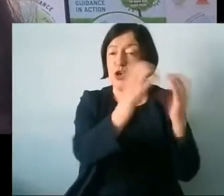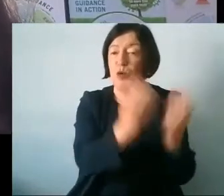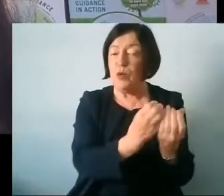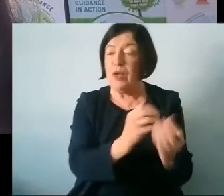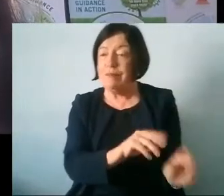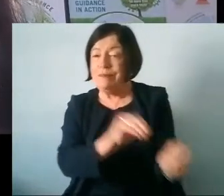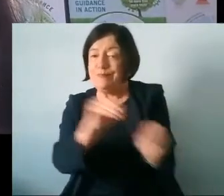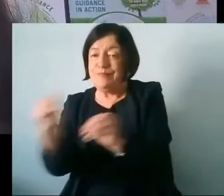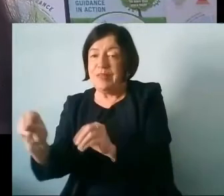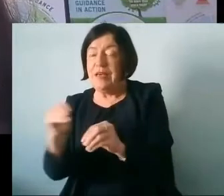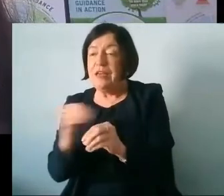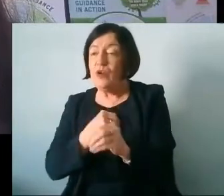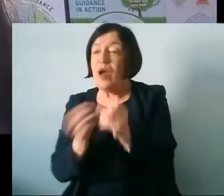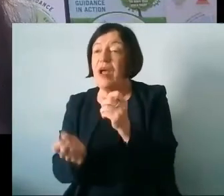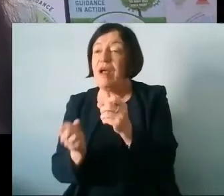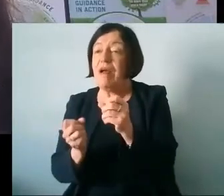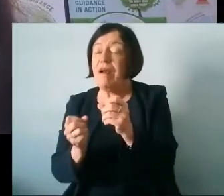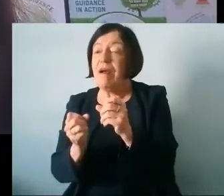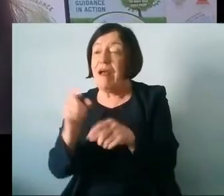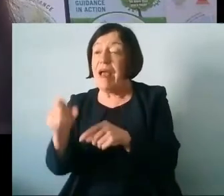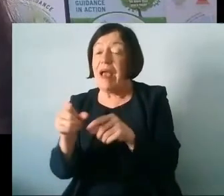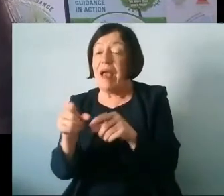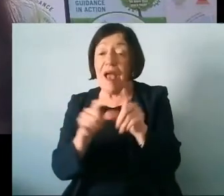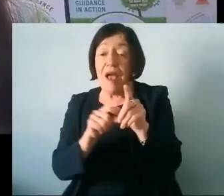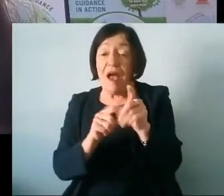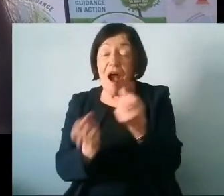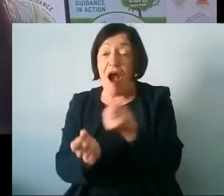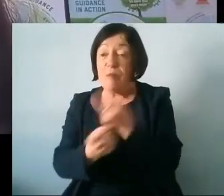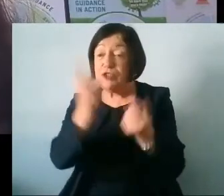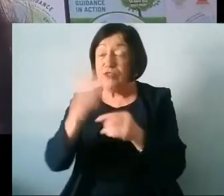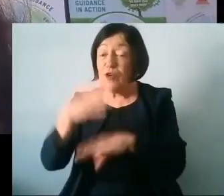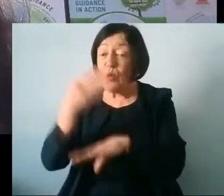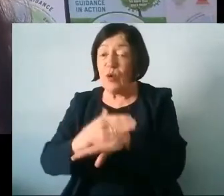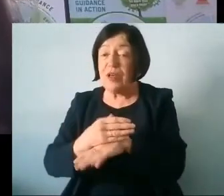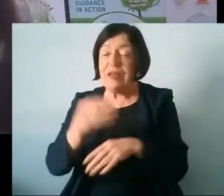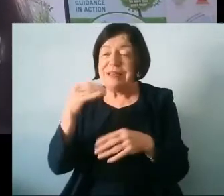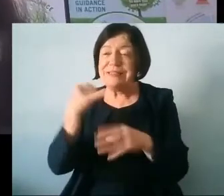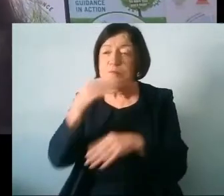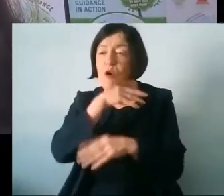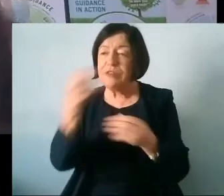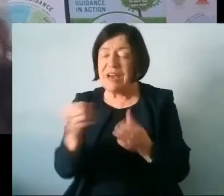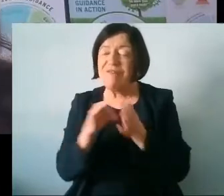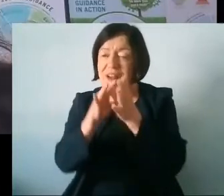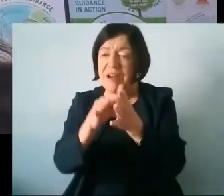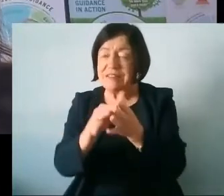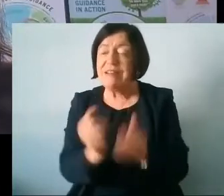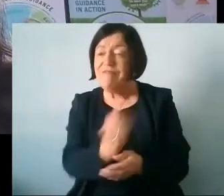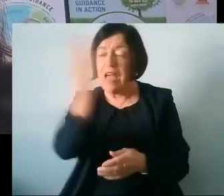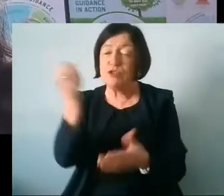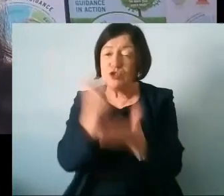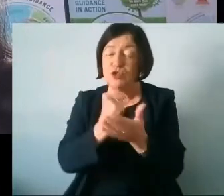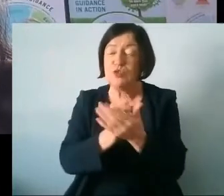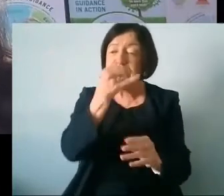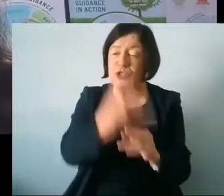an opportunity for work it's crucial to have guidance available to students in schools and to the